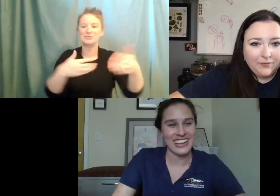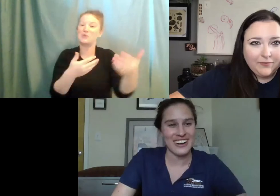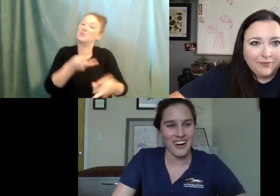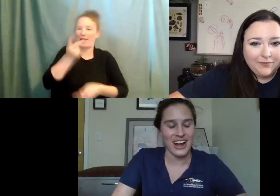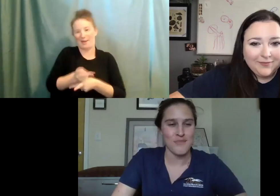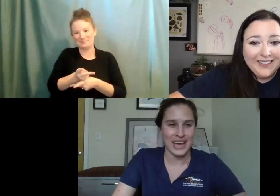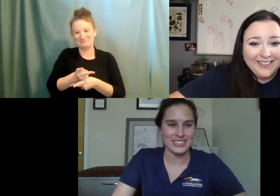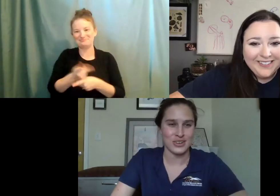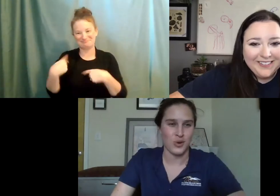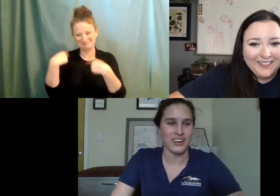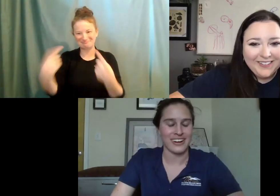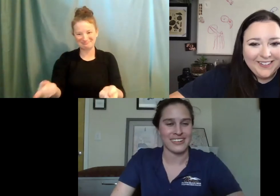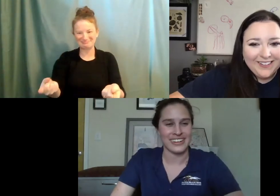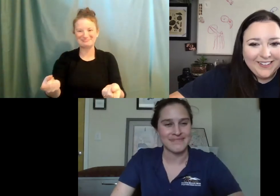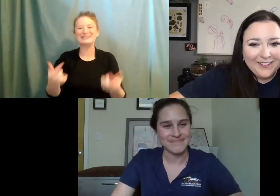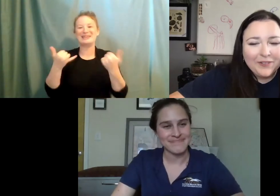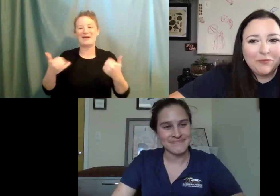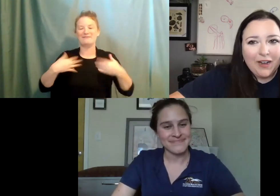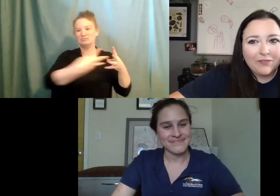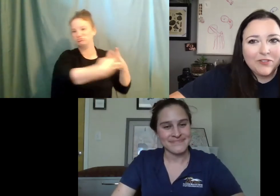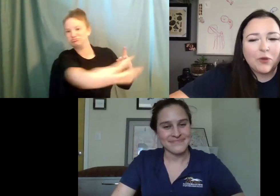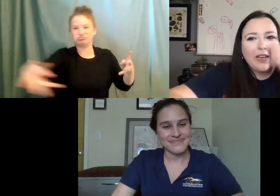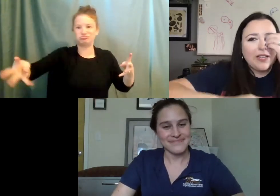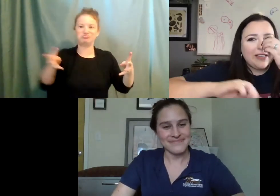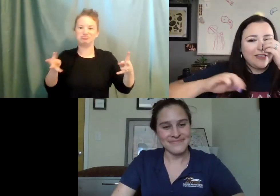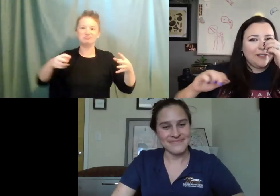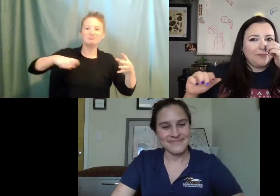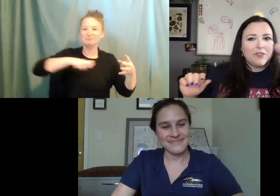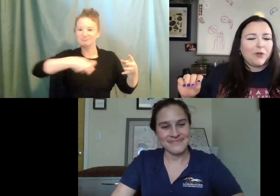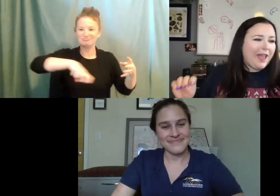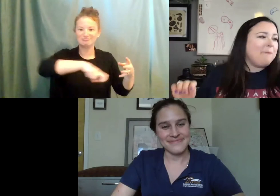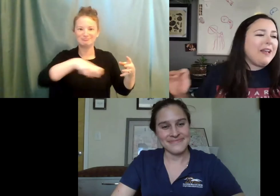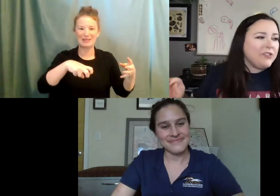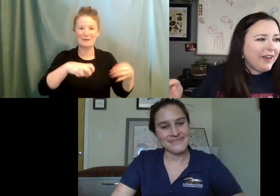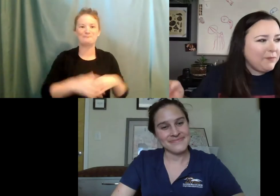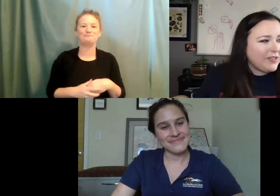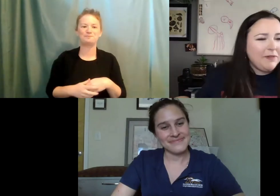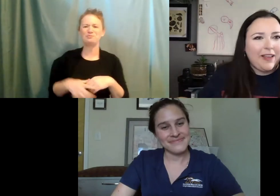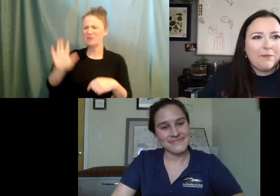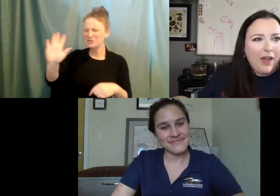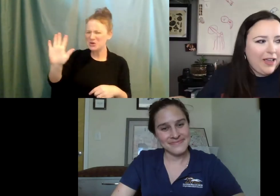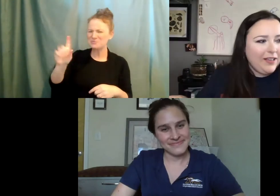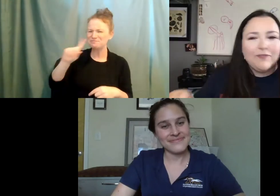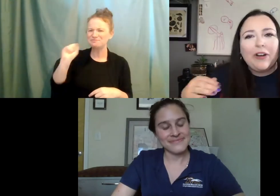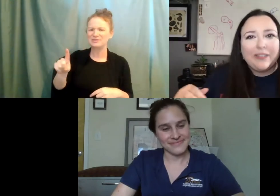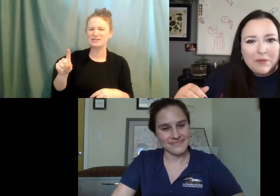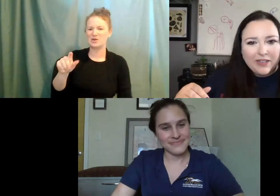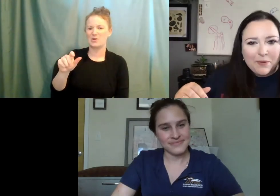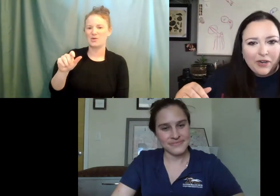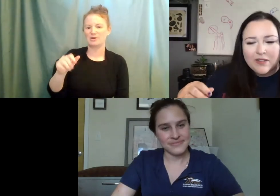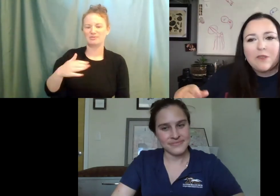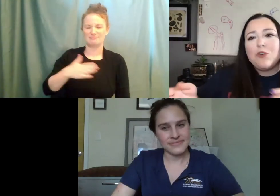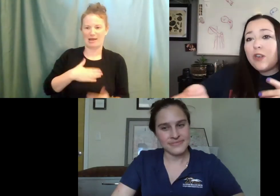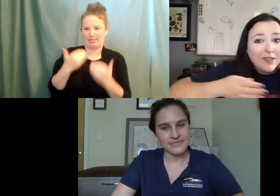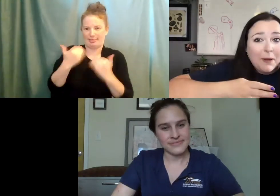enclosure in our ambassador walk area. Wow. So can, is this so good ambassador animals in, in my very limited